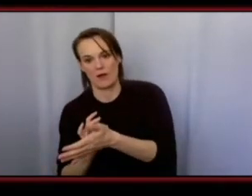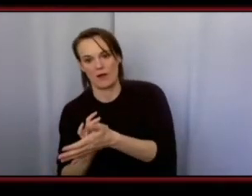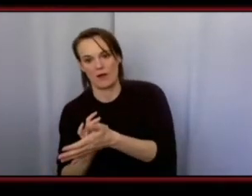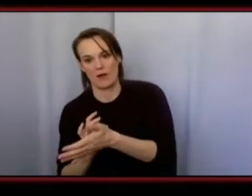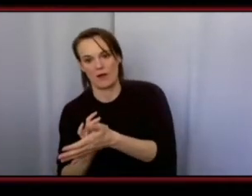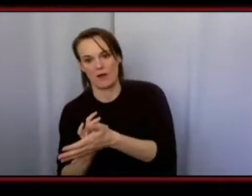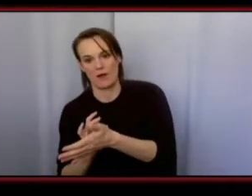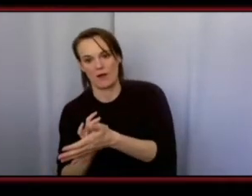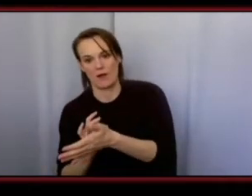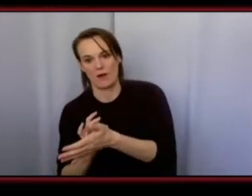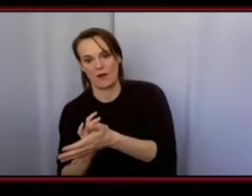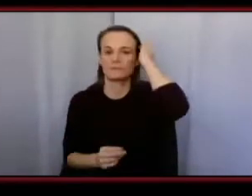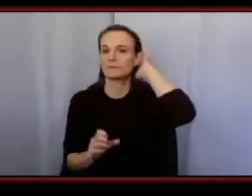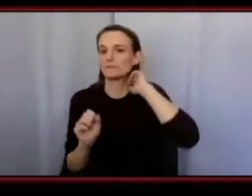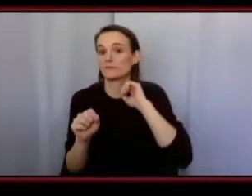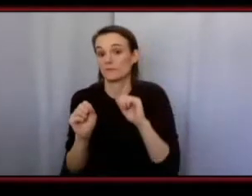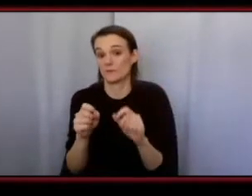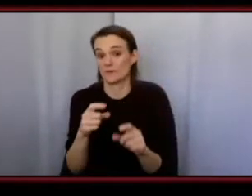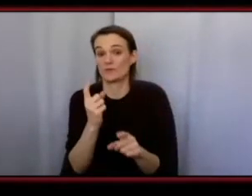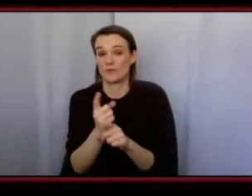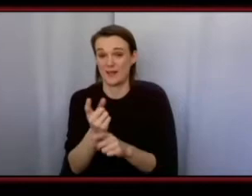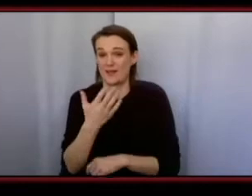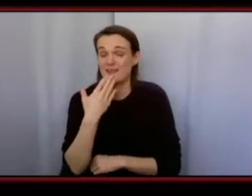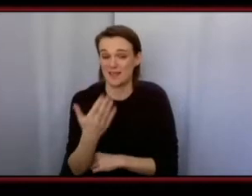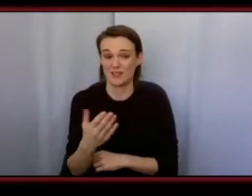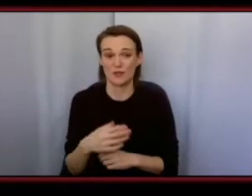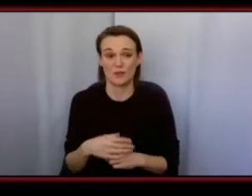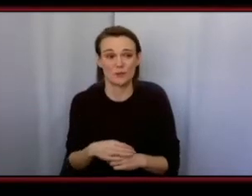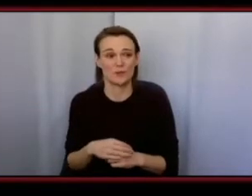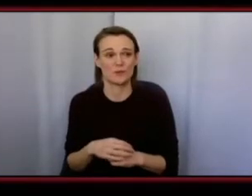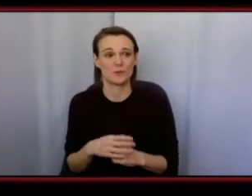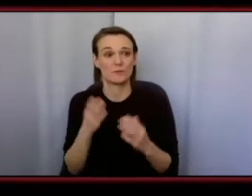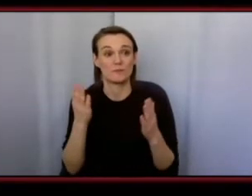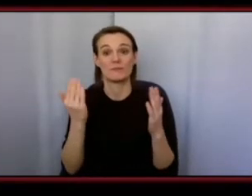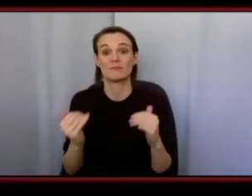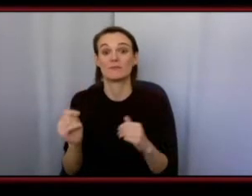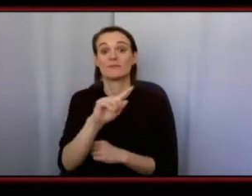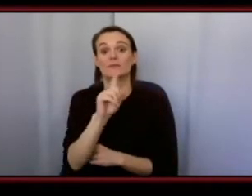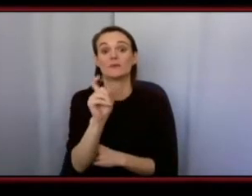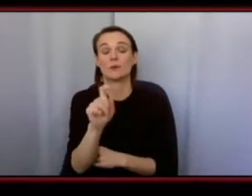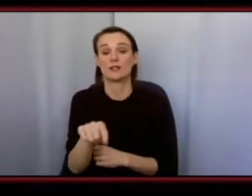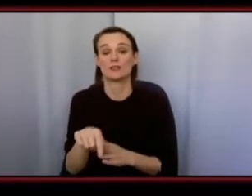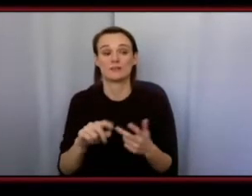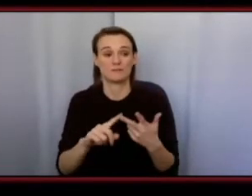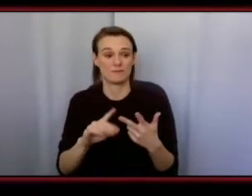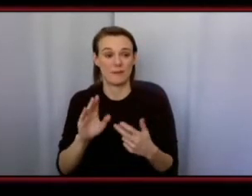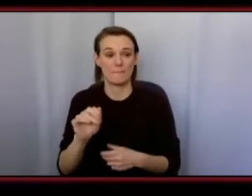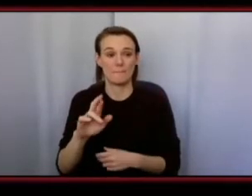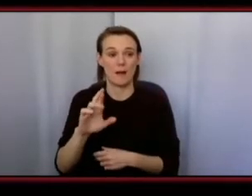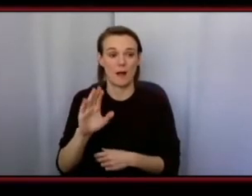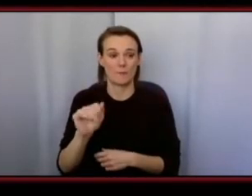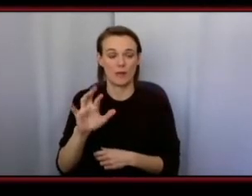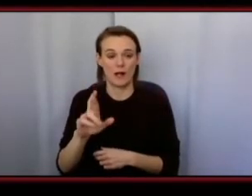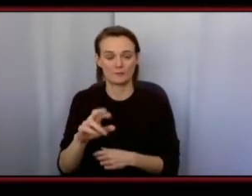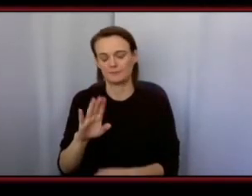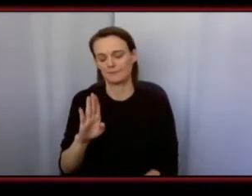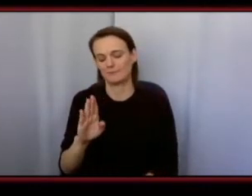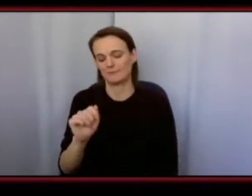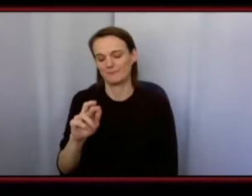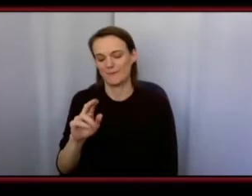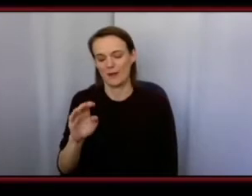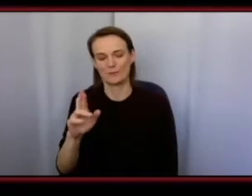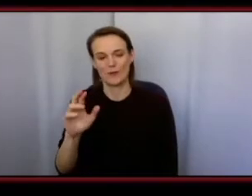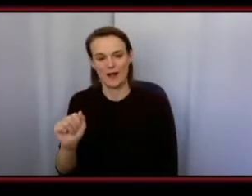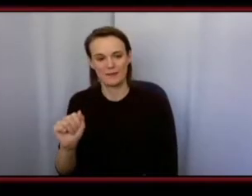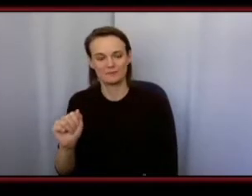very valid response thank you so much uh so the next question i'm going to direct it to barbara um it's from anonymous